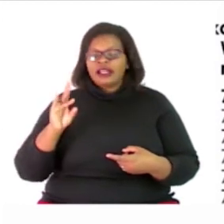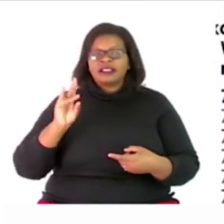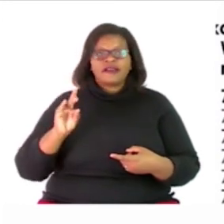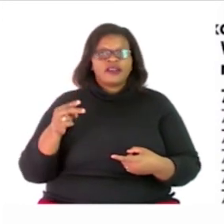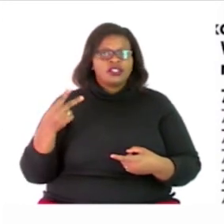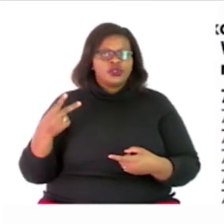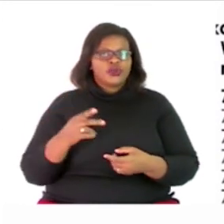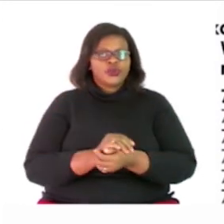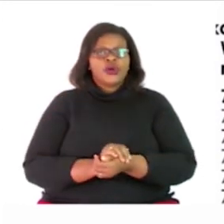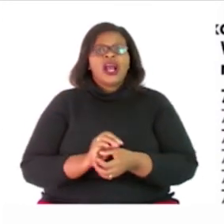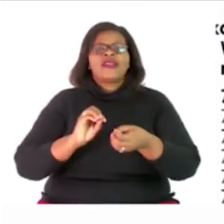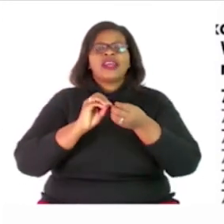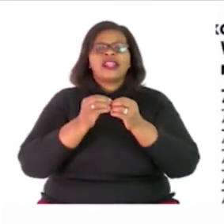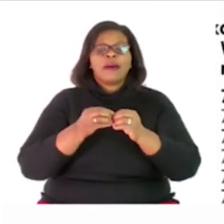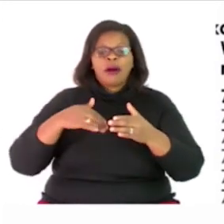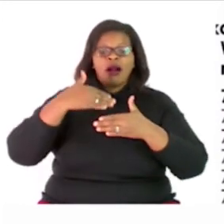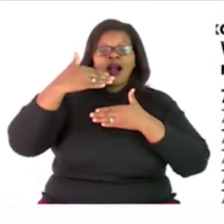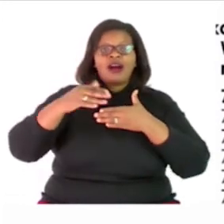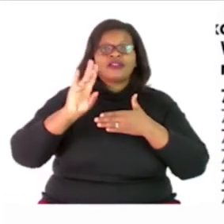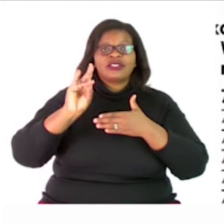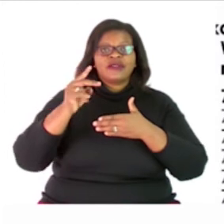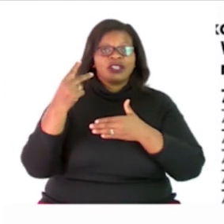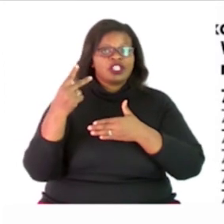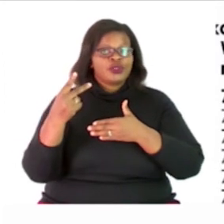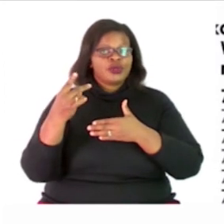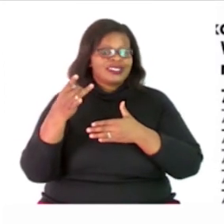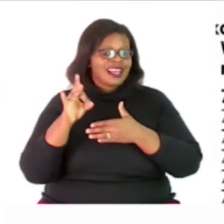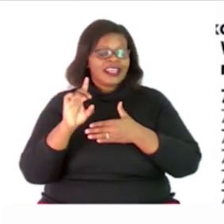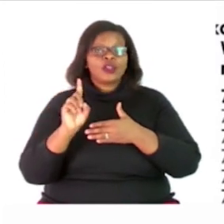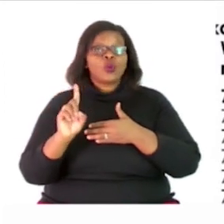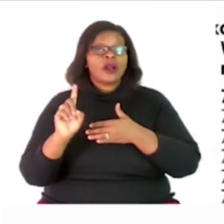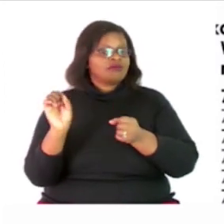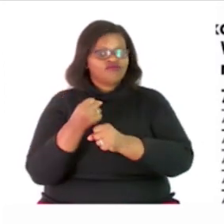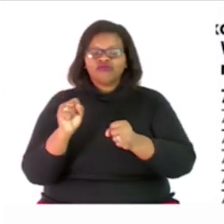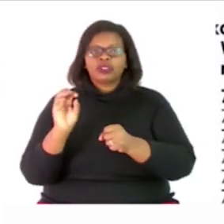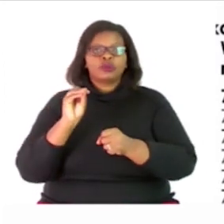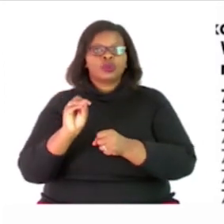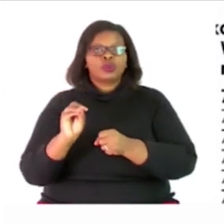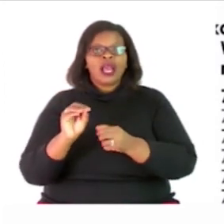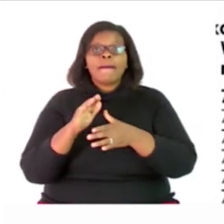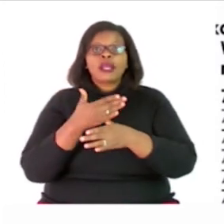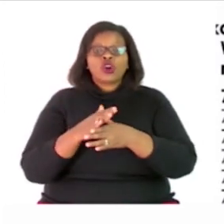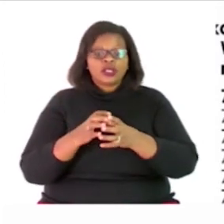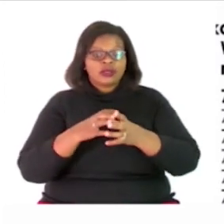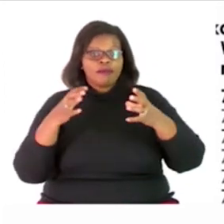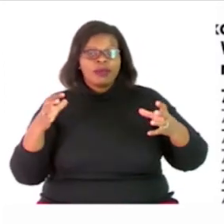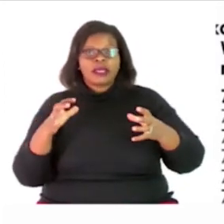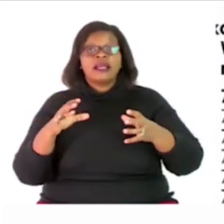the number after 72 will be 81 so 81 is more than 80